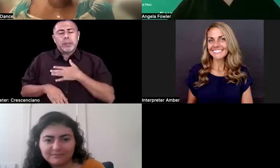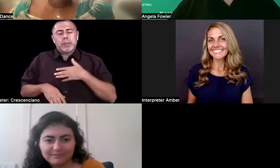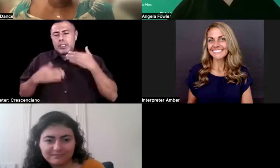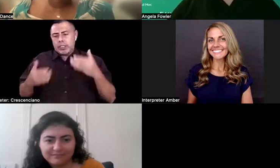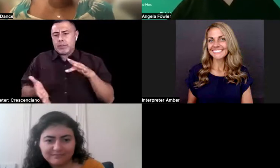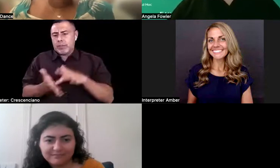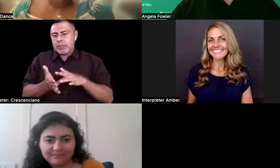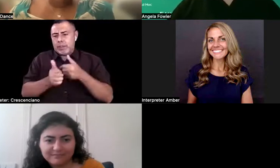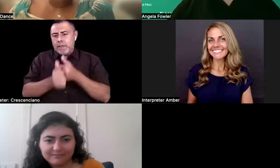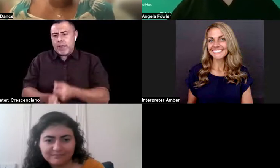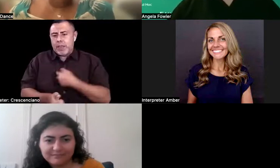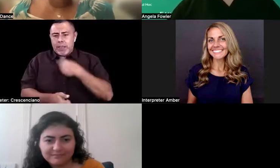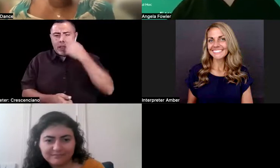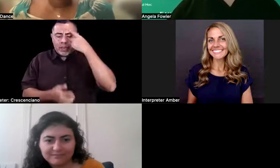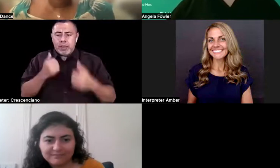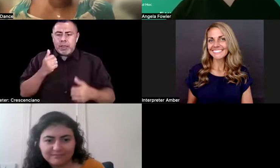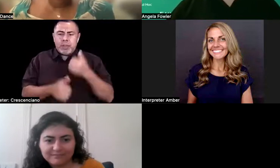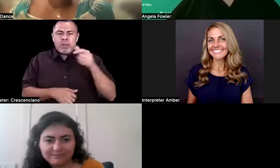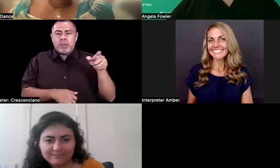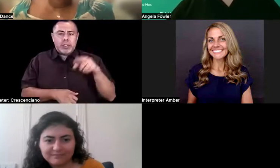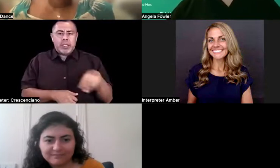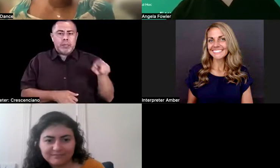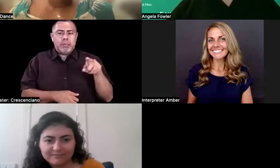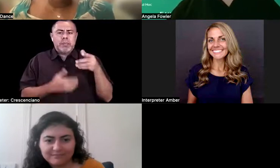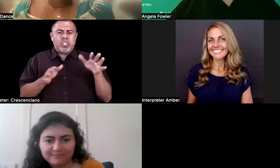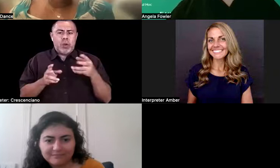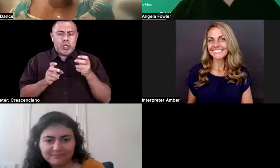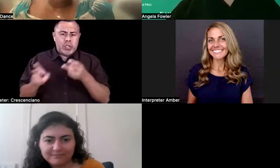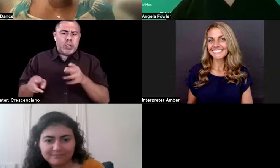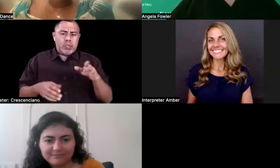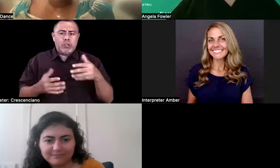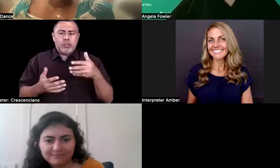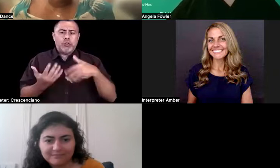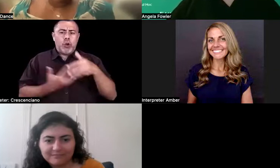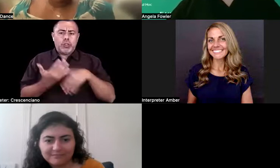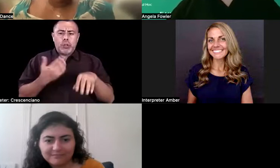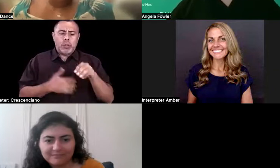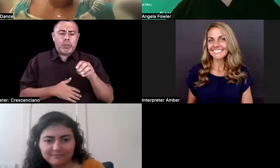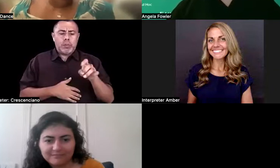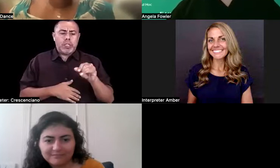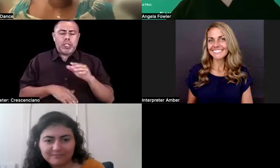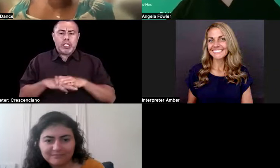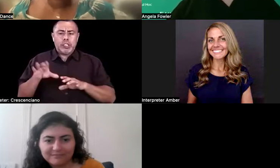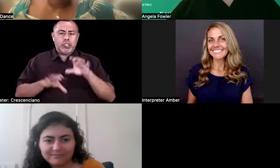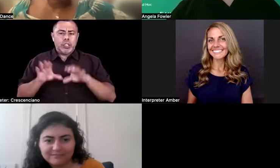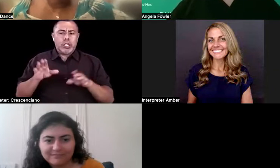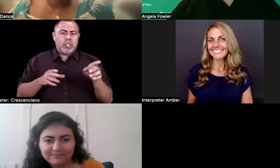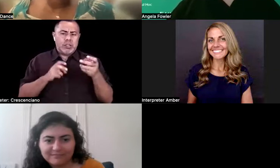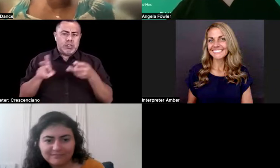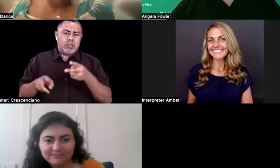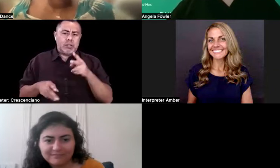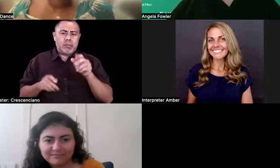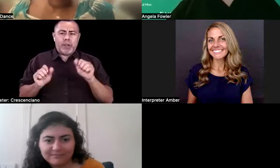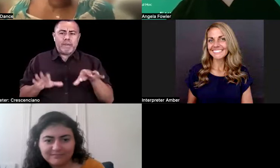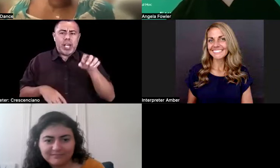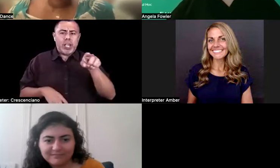chat at some point, but feel free to drop your socials in the chat so everyone can find you. Um, I don't think anyone wants to follow me, but